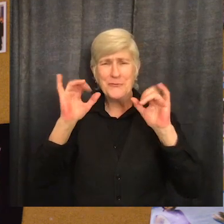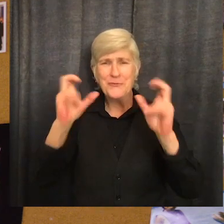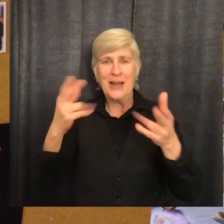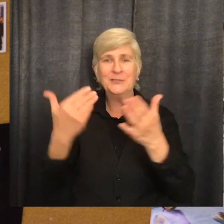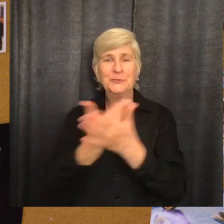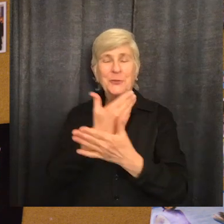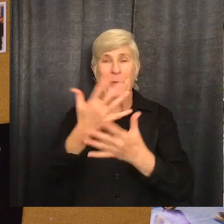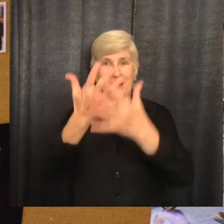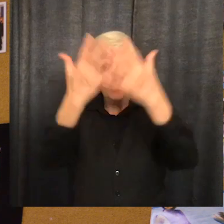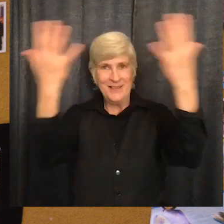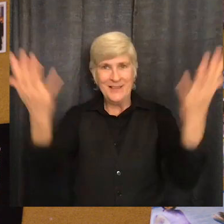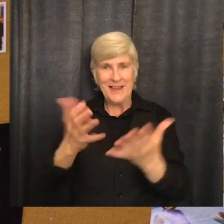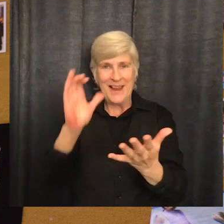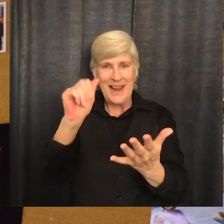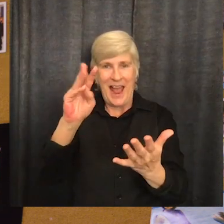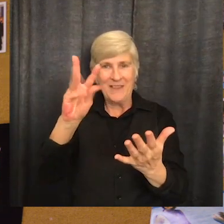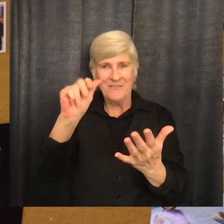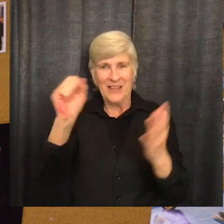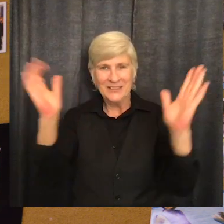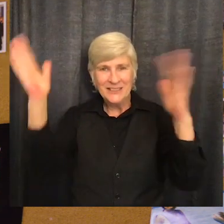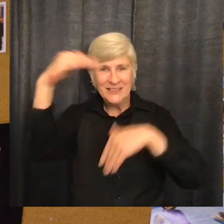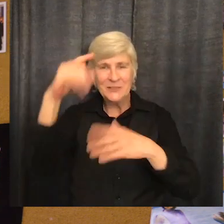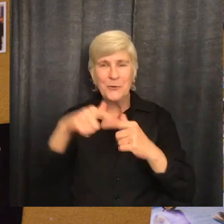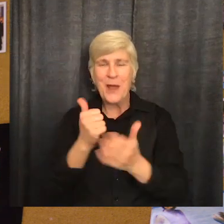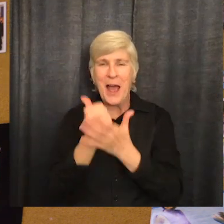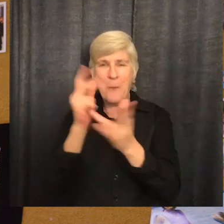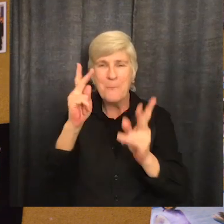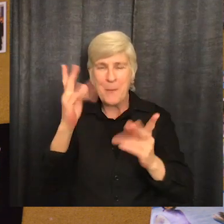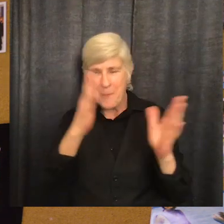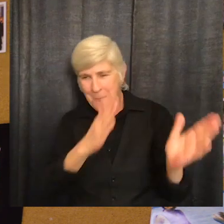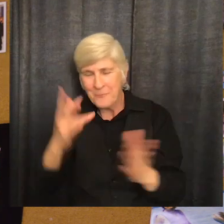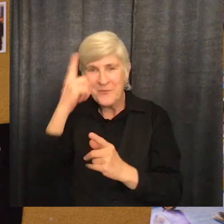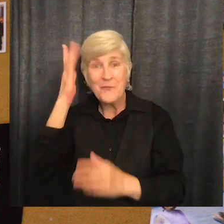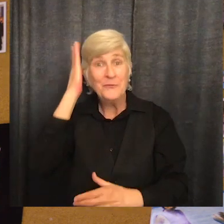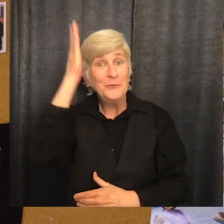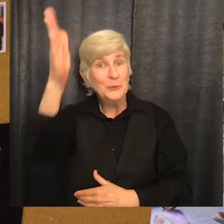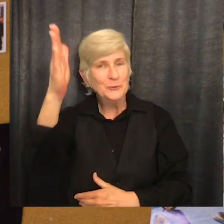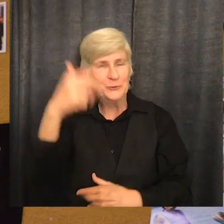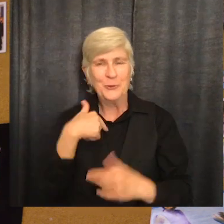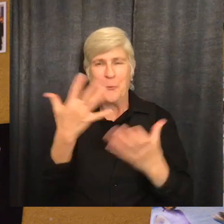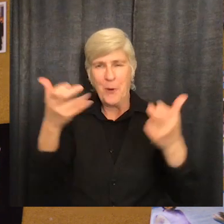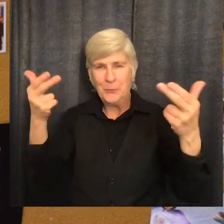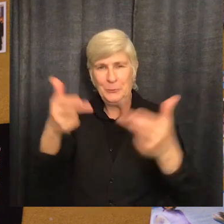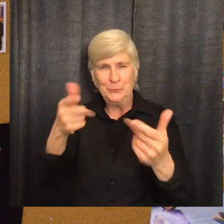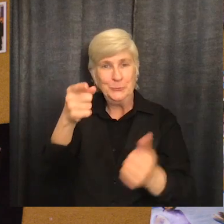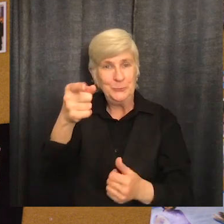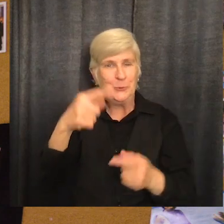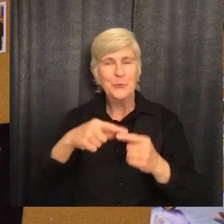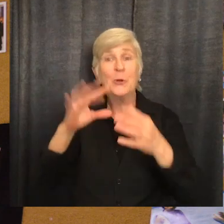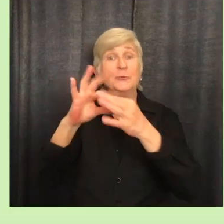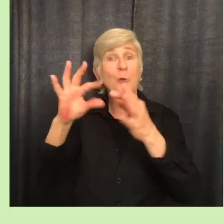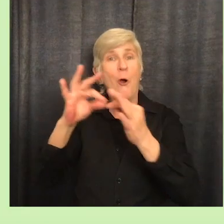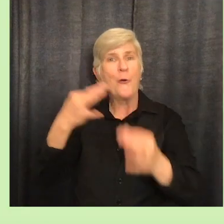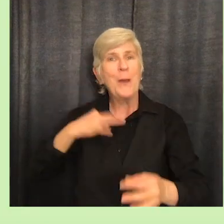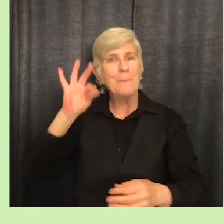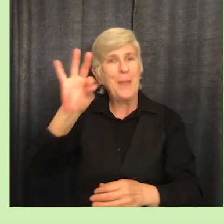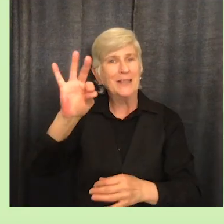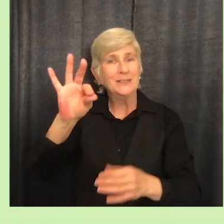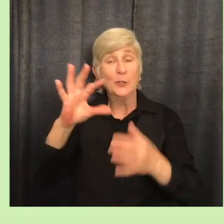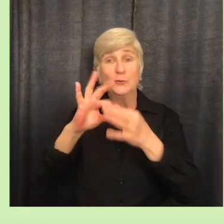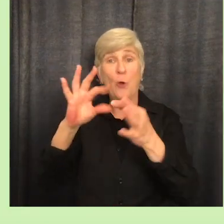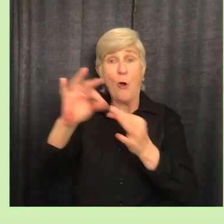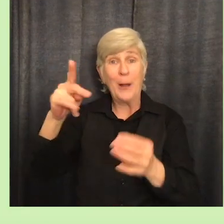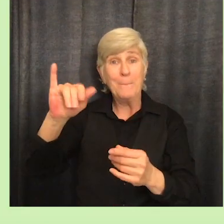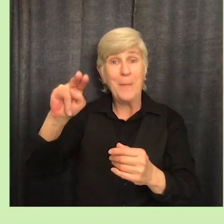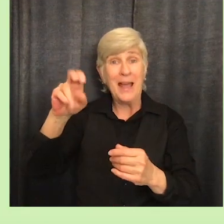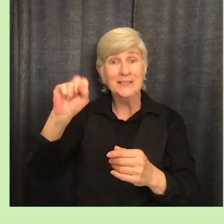canvas that you can use to help people act on the future. I want to introduce you to story pins. Story pins on